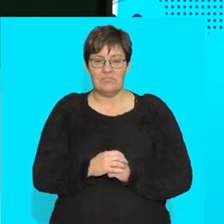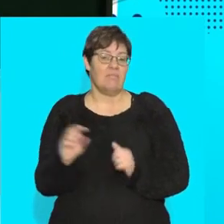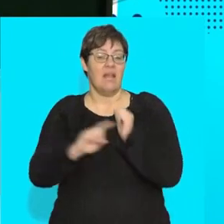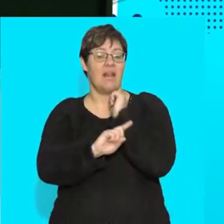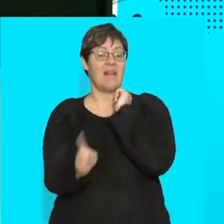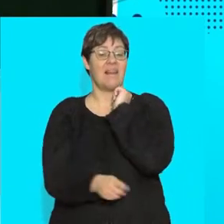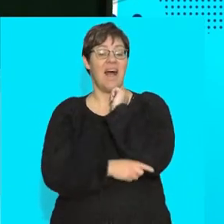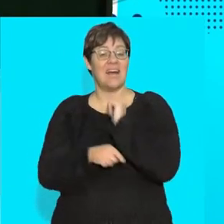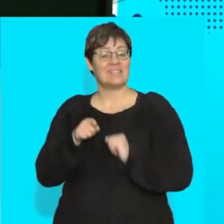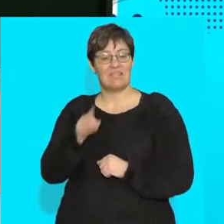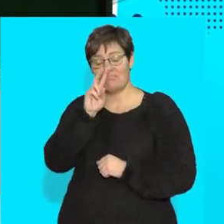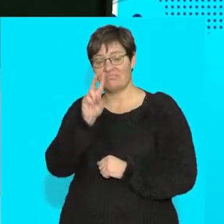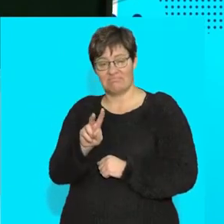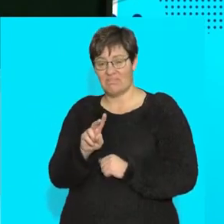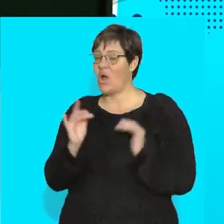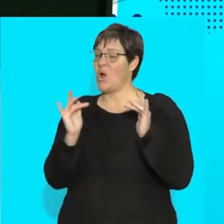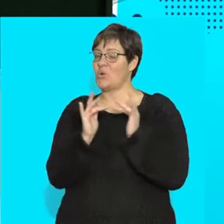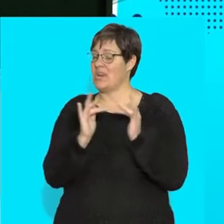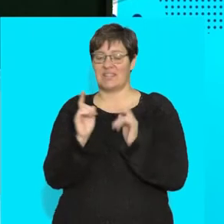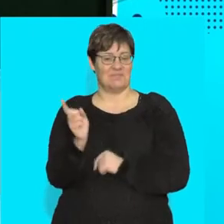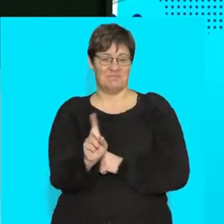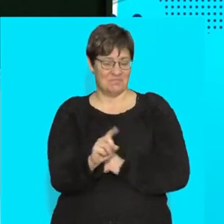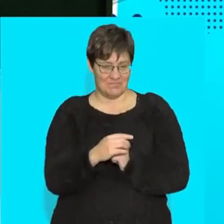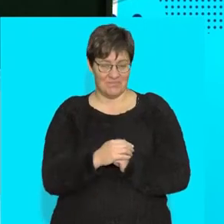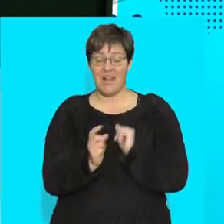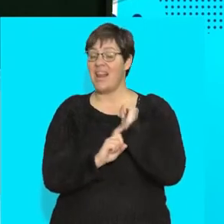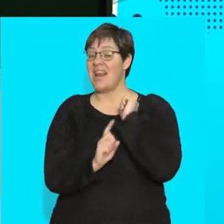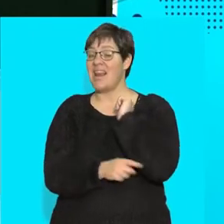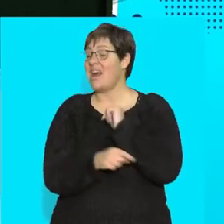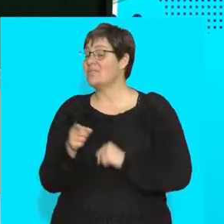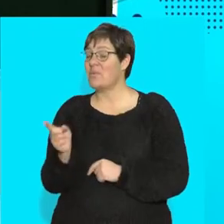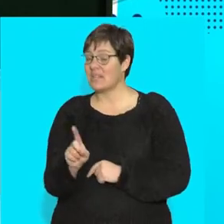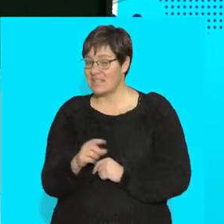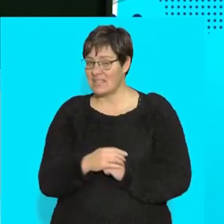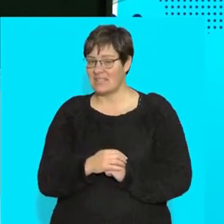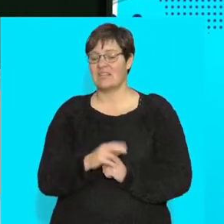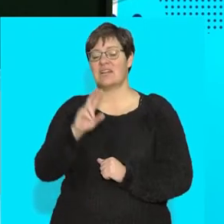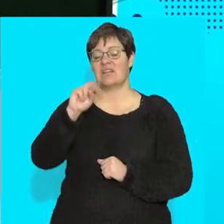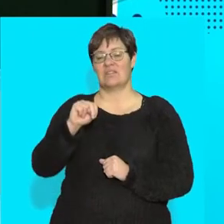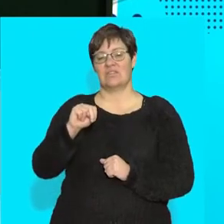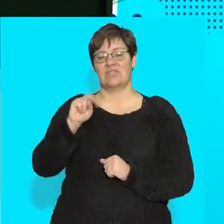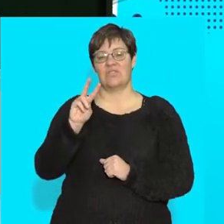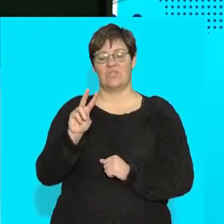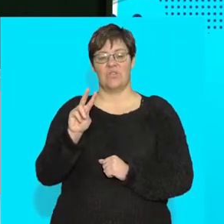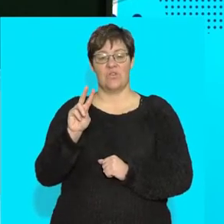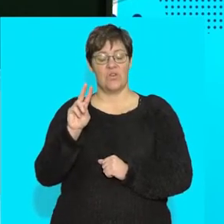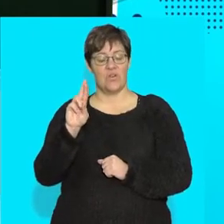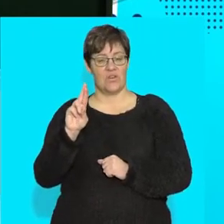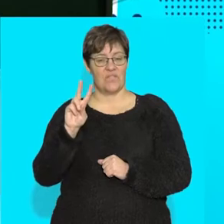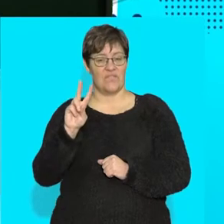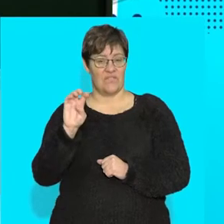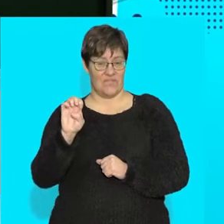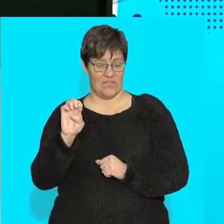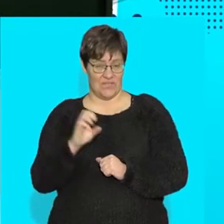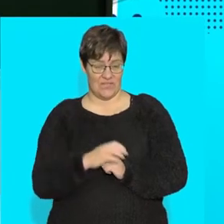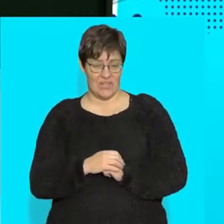we're going to look at is not connective tissue, our last connective tissue is going to be the nerve. Now, if you're looking on